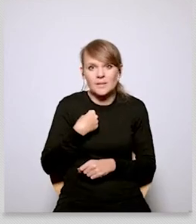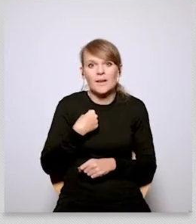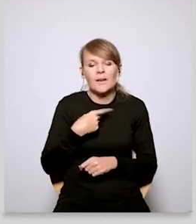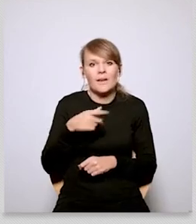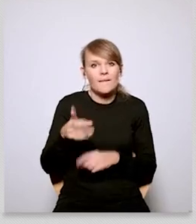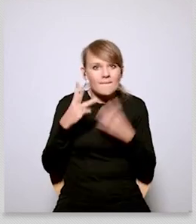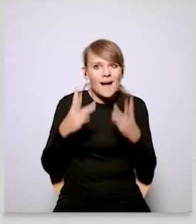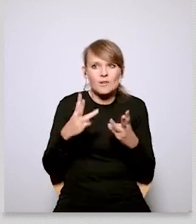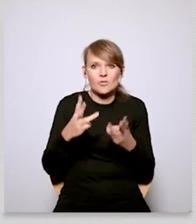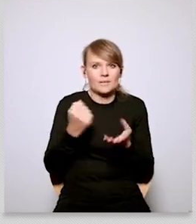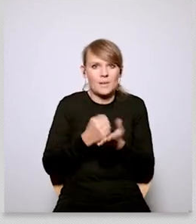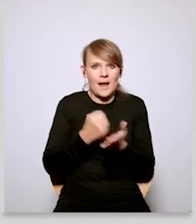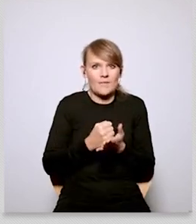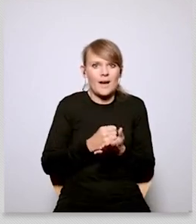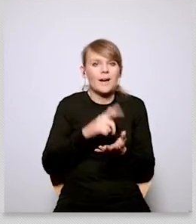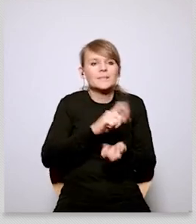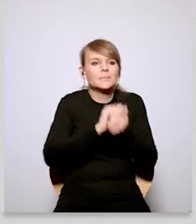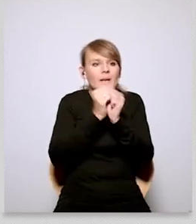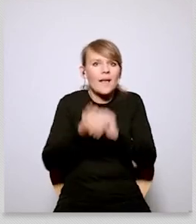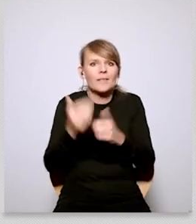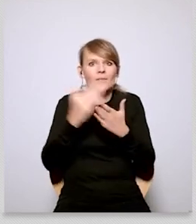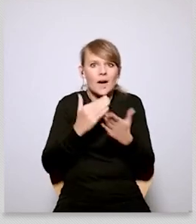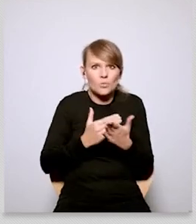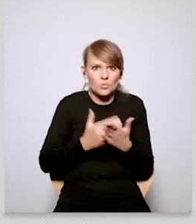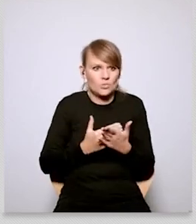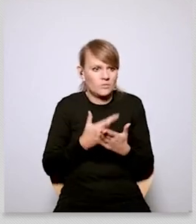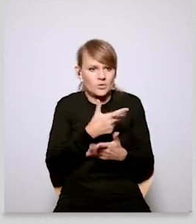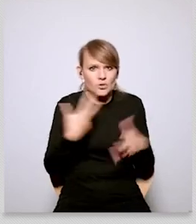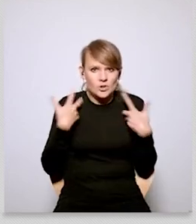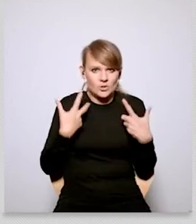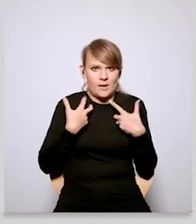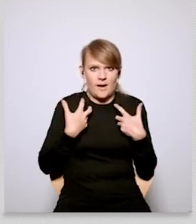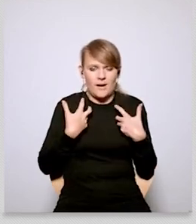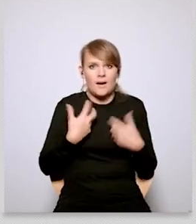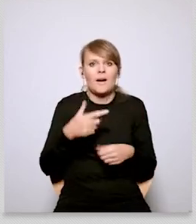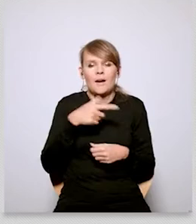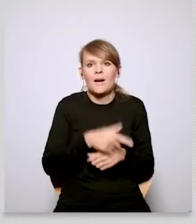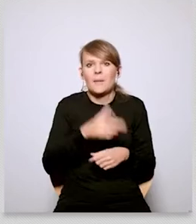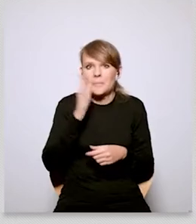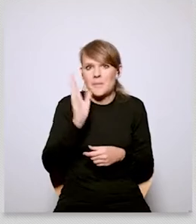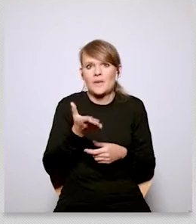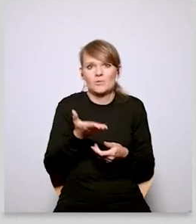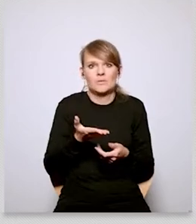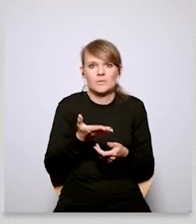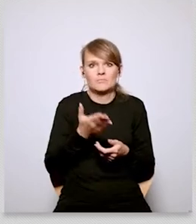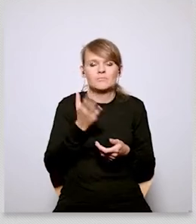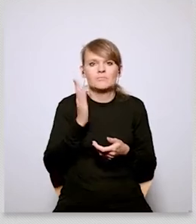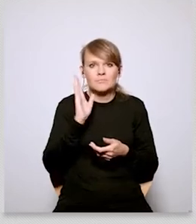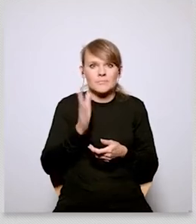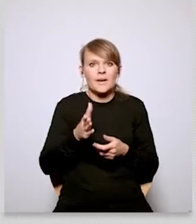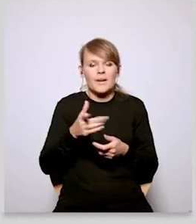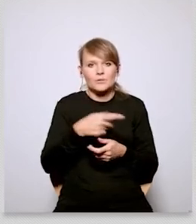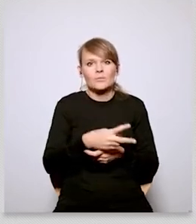so this actually shows what's important for young people in poland when their lifestyle is threatened